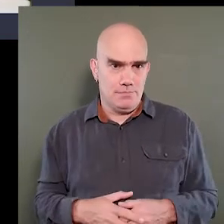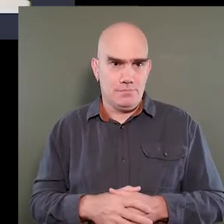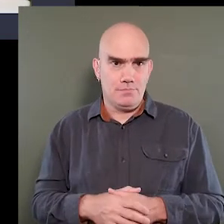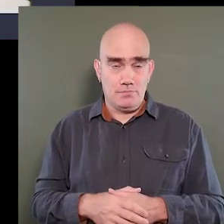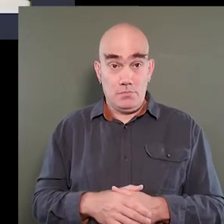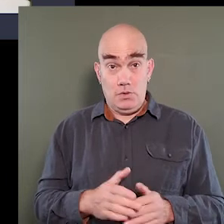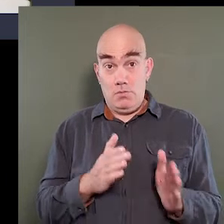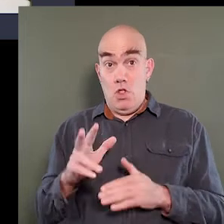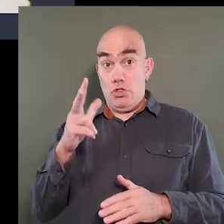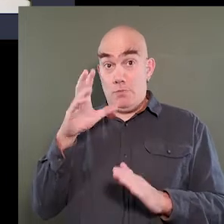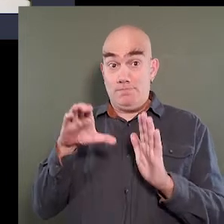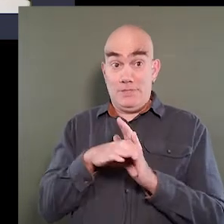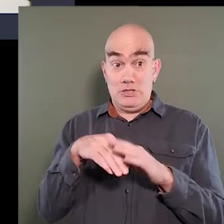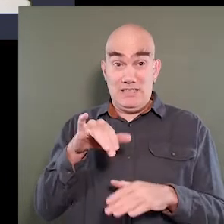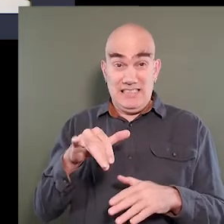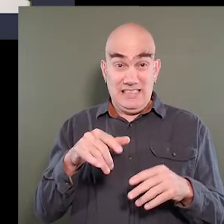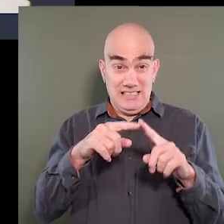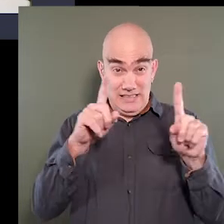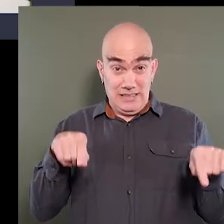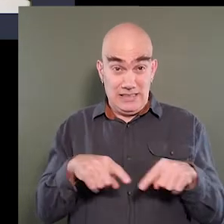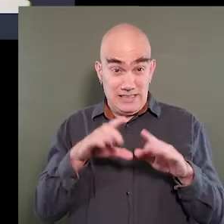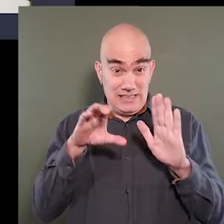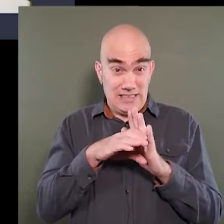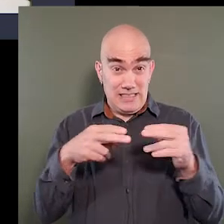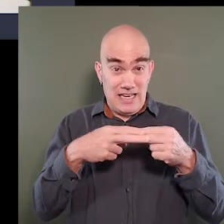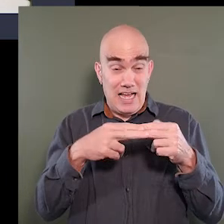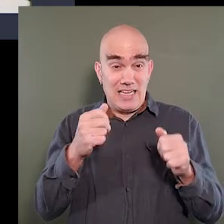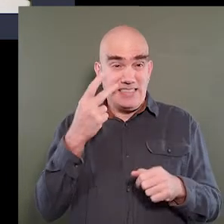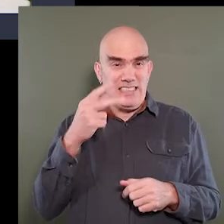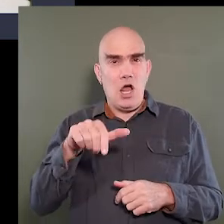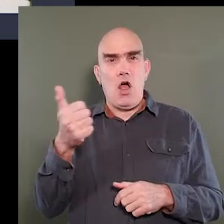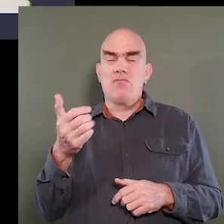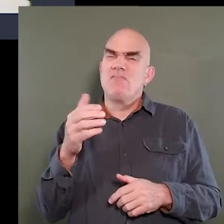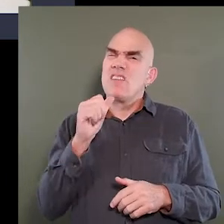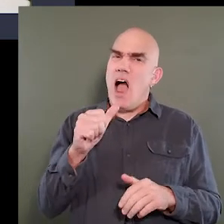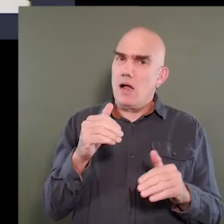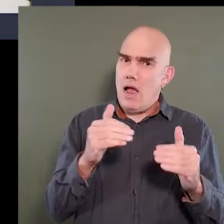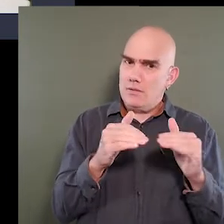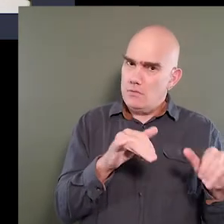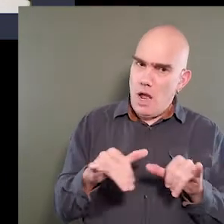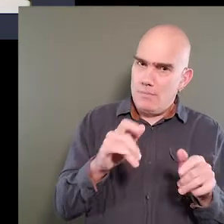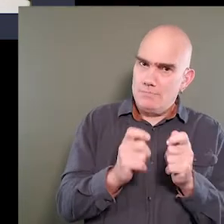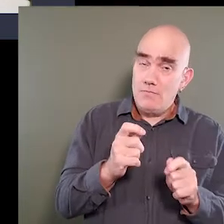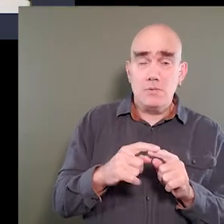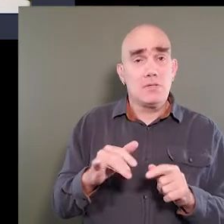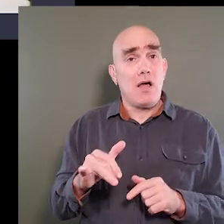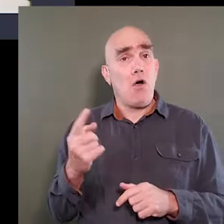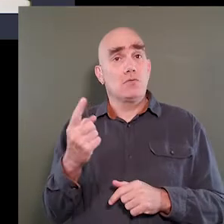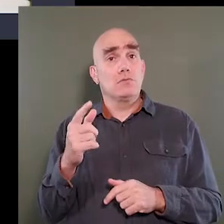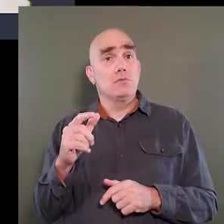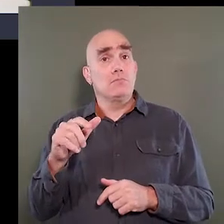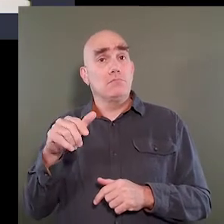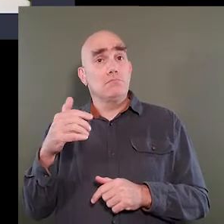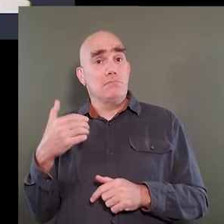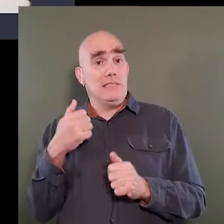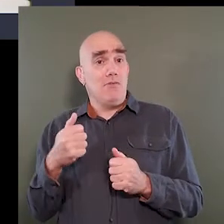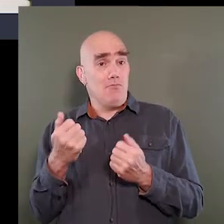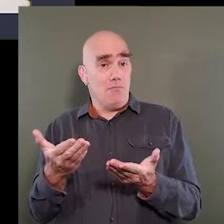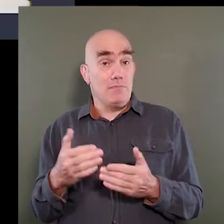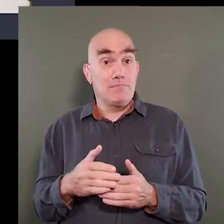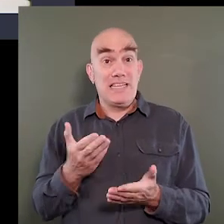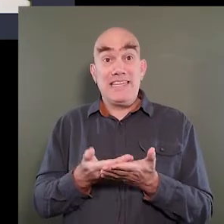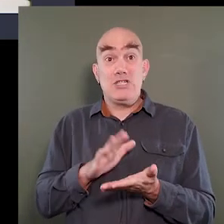Moving on to the third picture on this slide, you can see another not as common modification, but it's also something we do. Kitchen